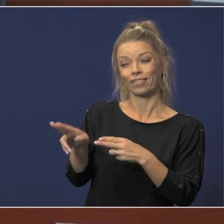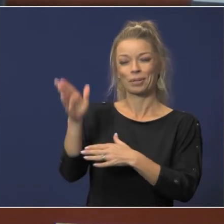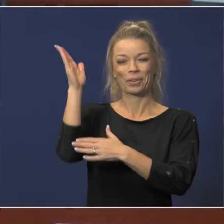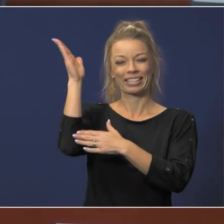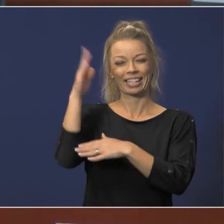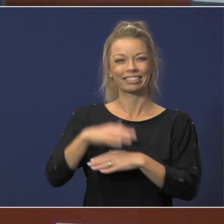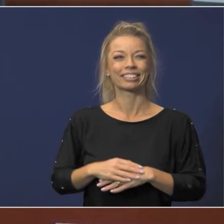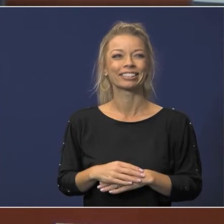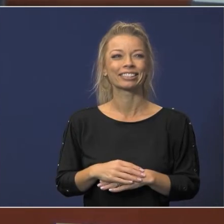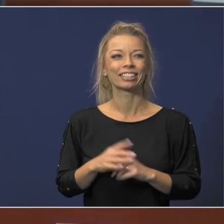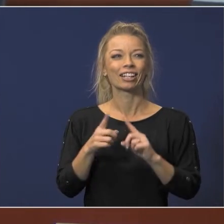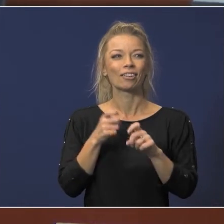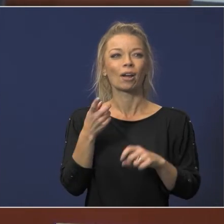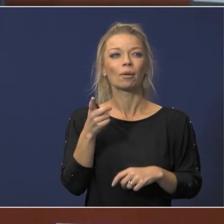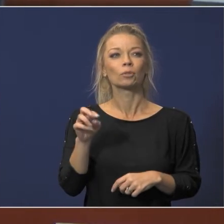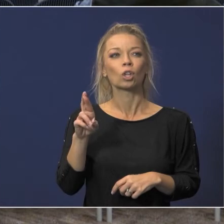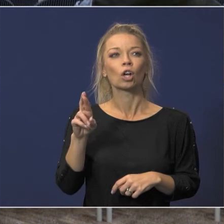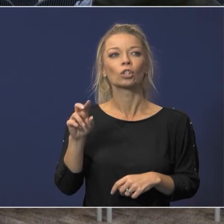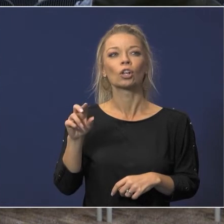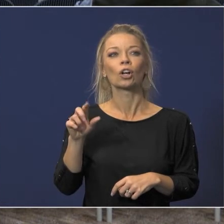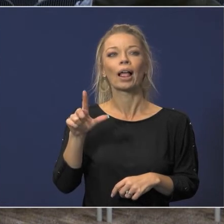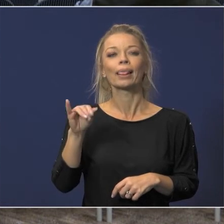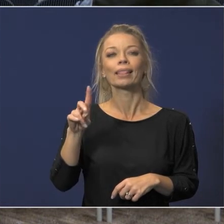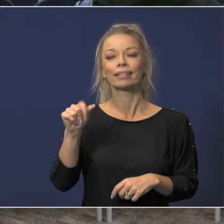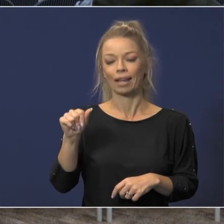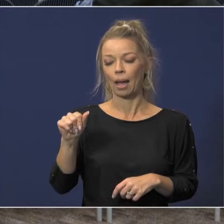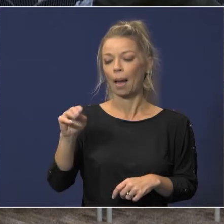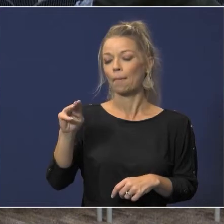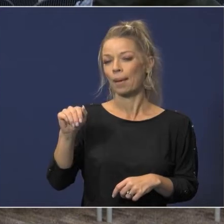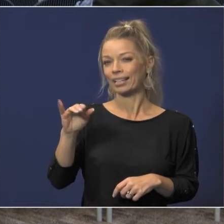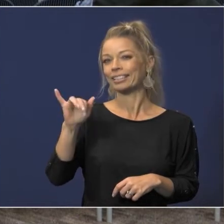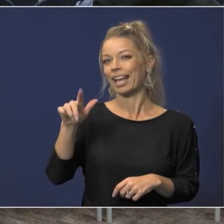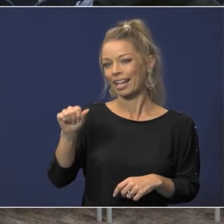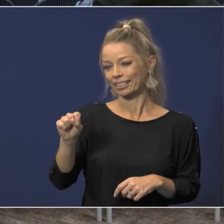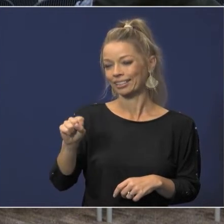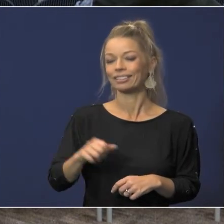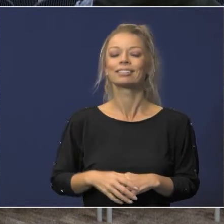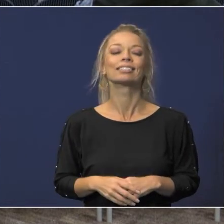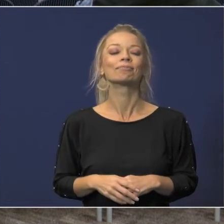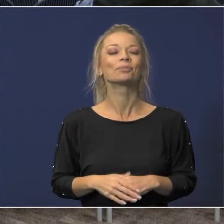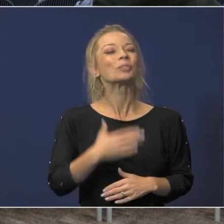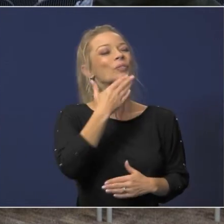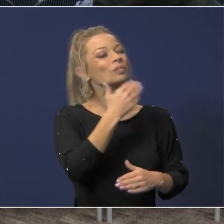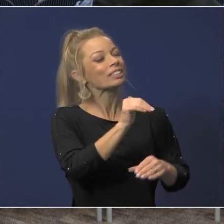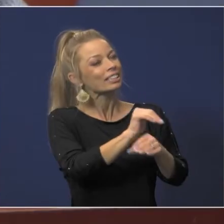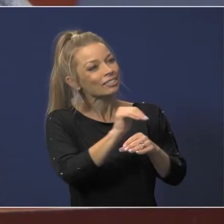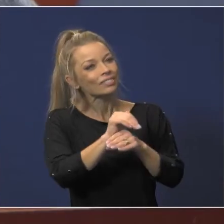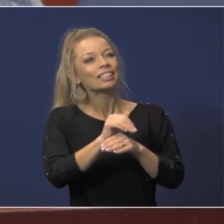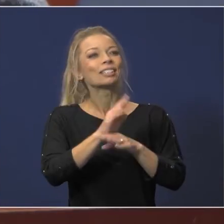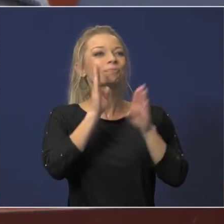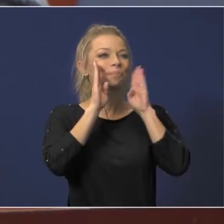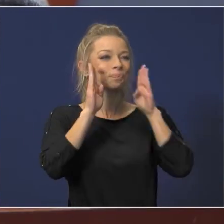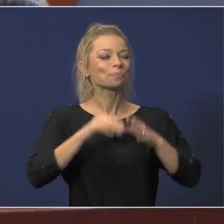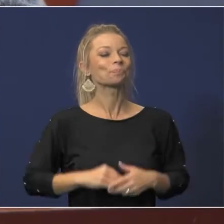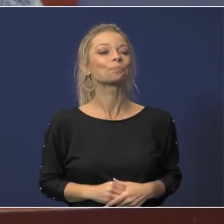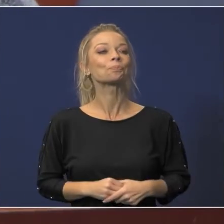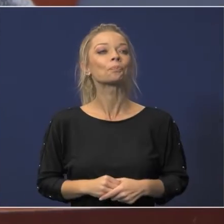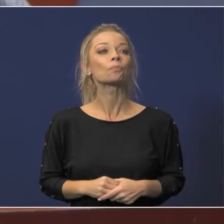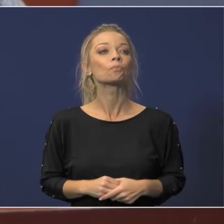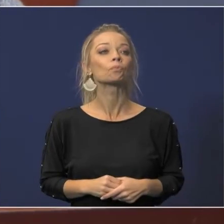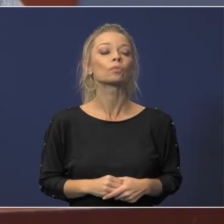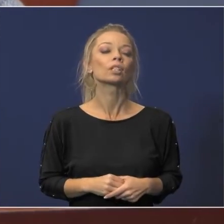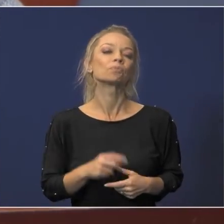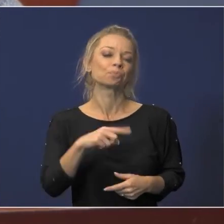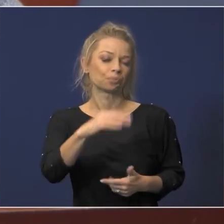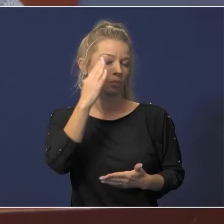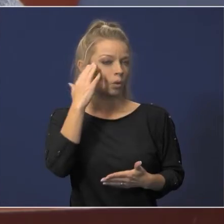brief presentation from dr linda macias good evening mr ryan board members dr henry as you